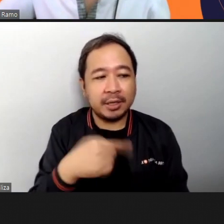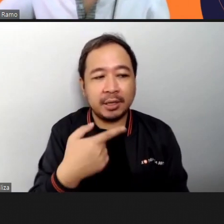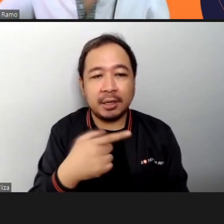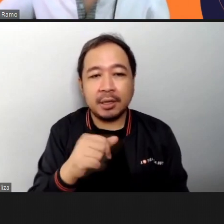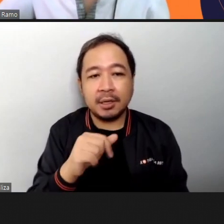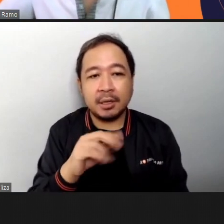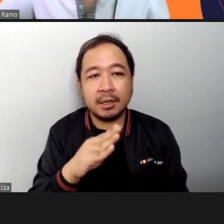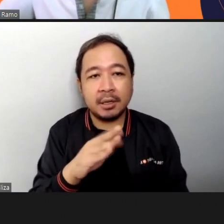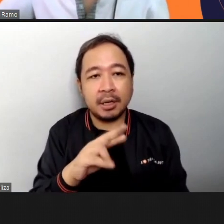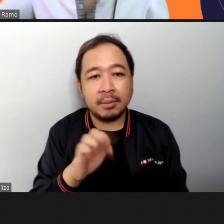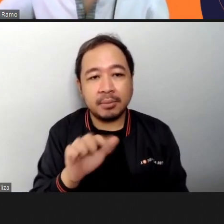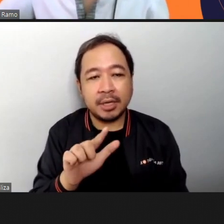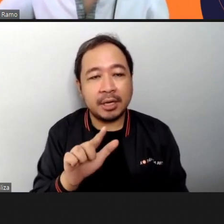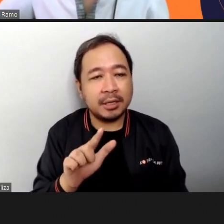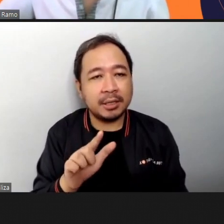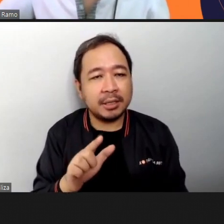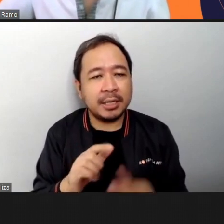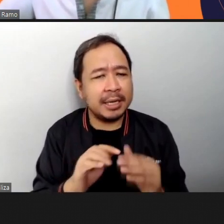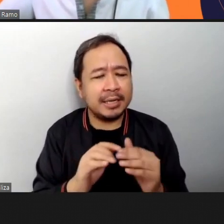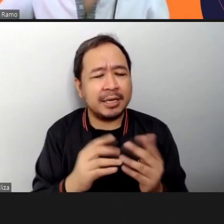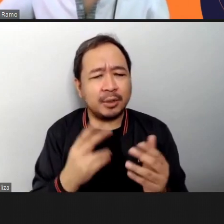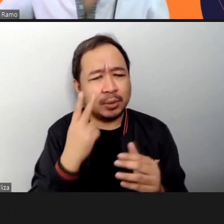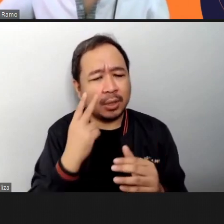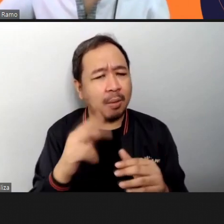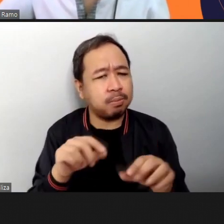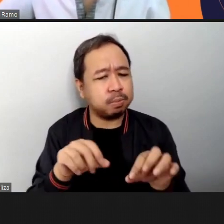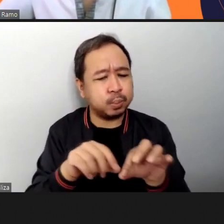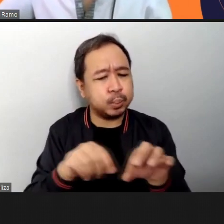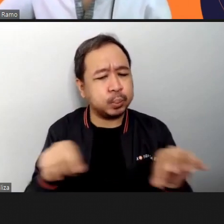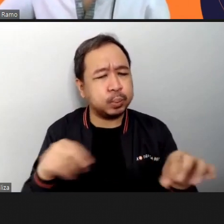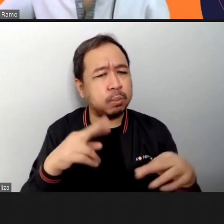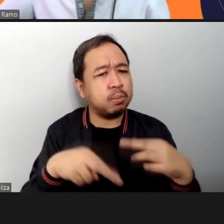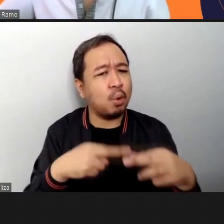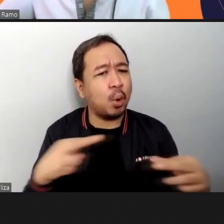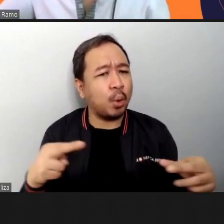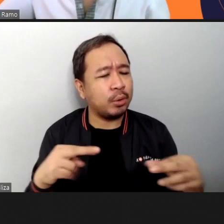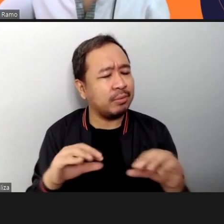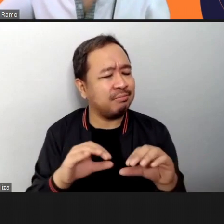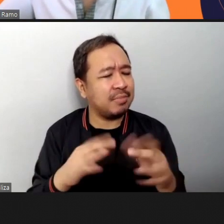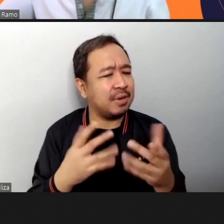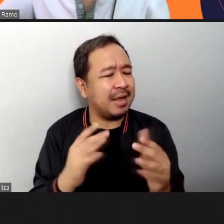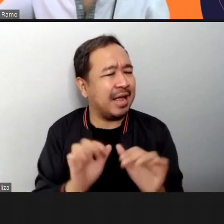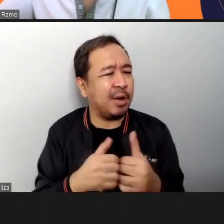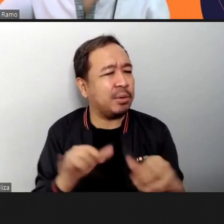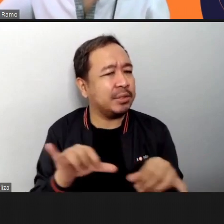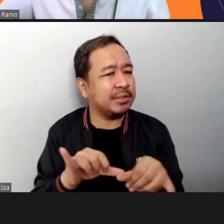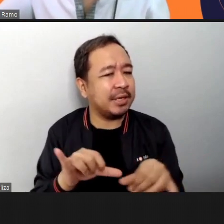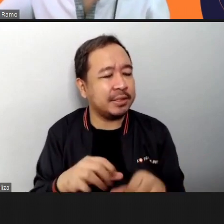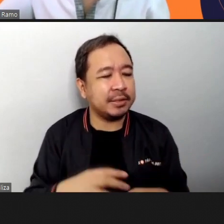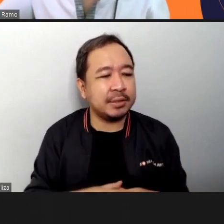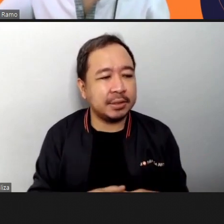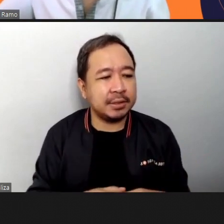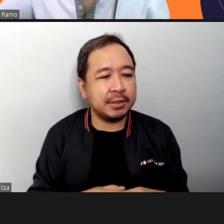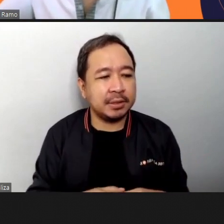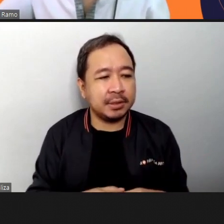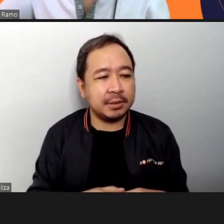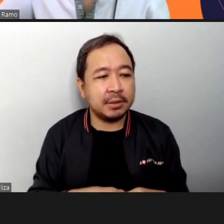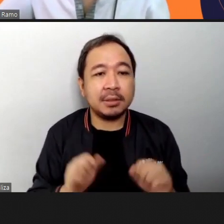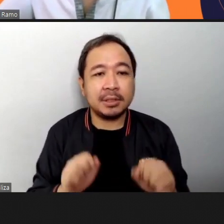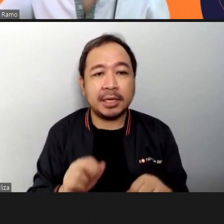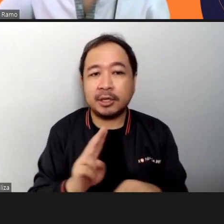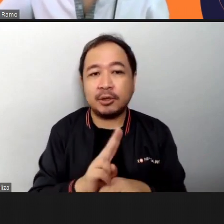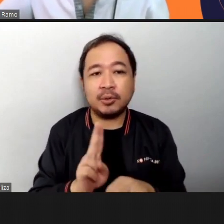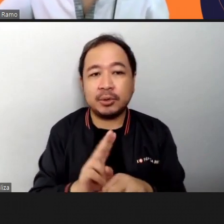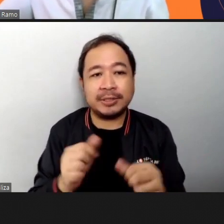thick doc yung rope na ginagamit for rope doing yes yes you can use any thickness